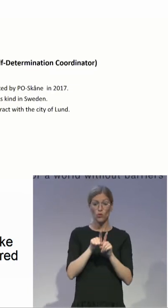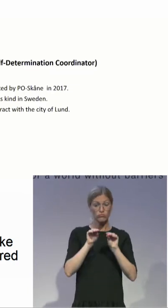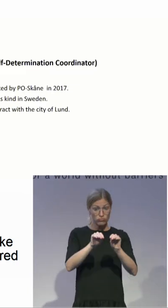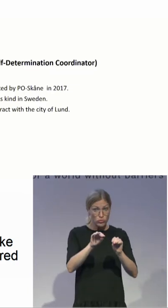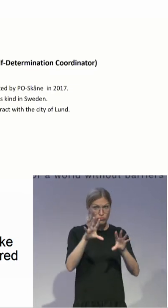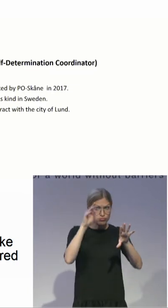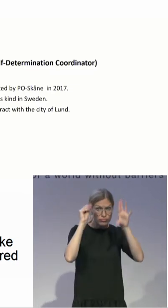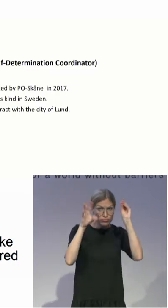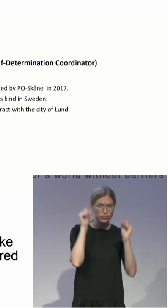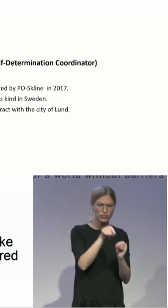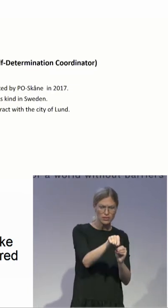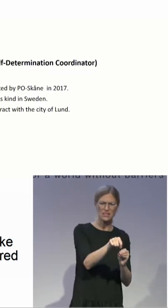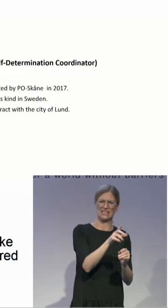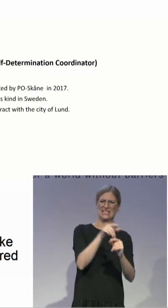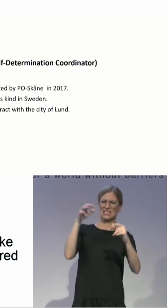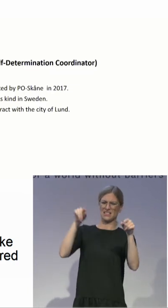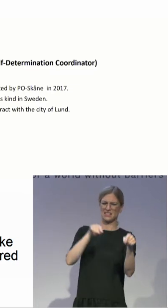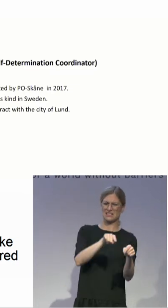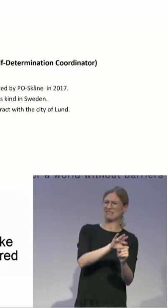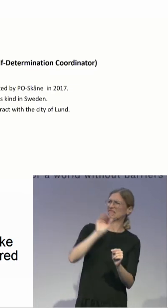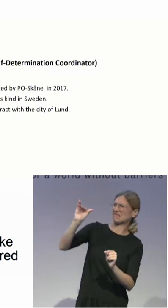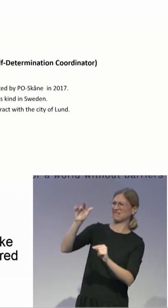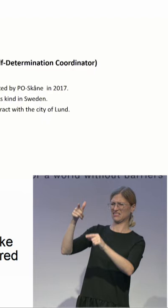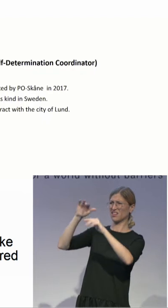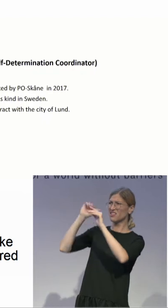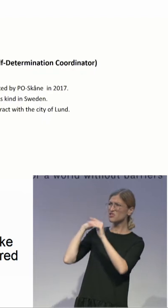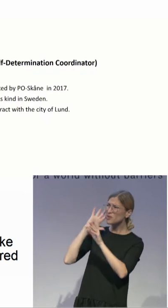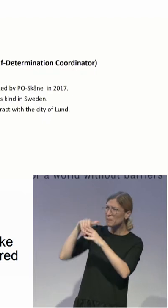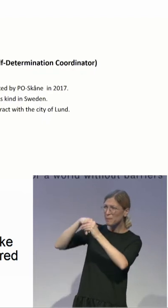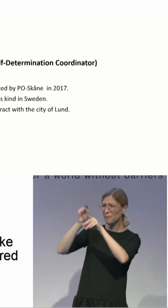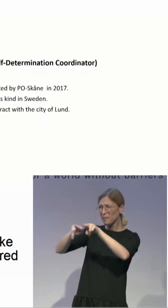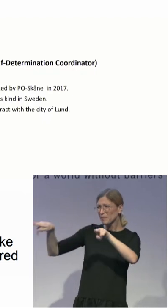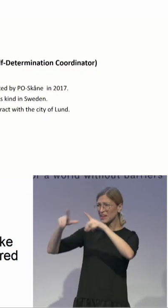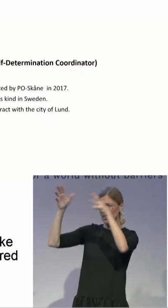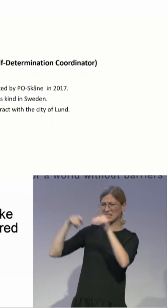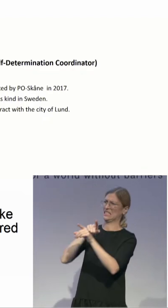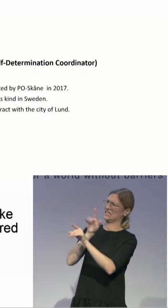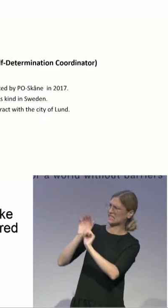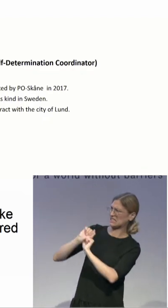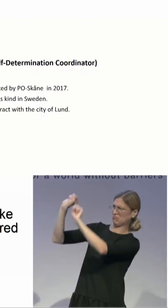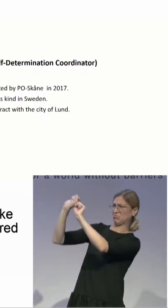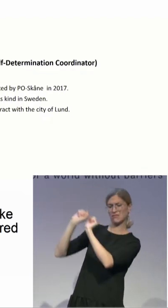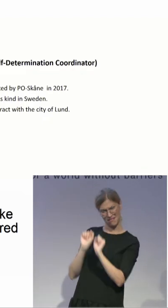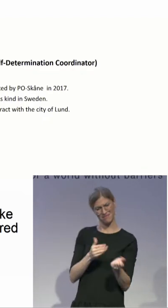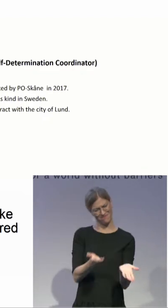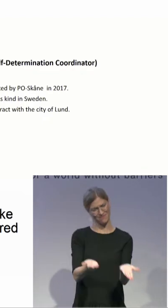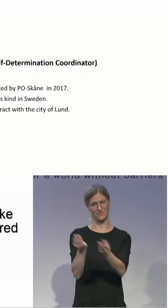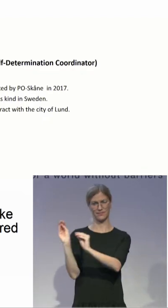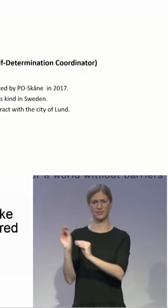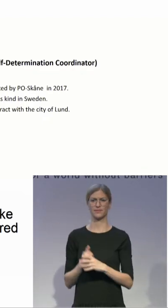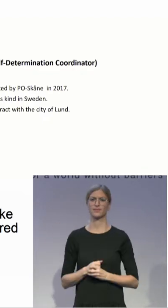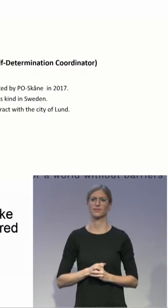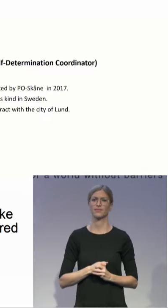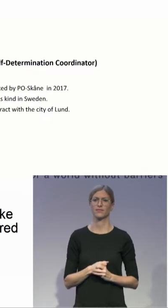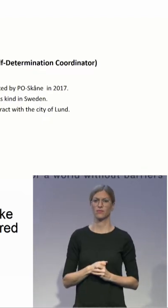Unlike the personal ombudsman, the BSAM is a former psychiatric patient with special skills for this task. But she is employed and